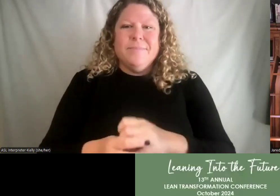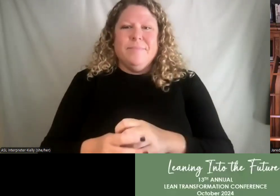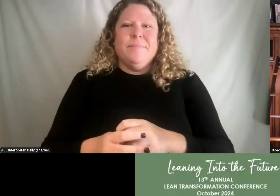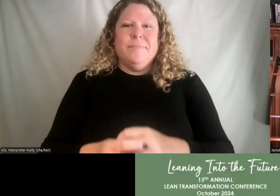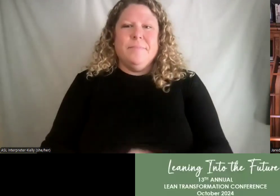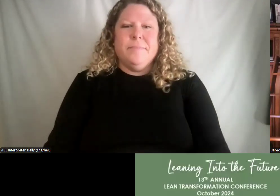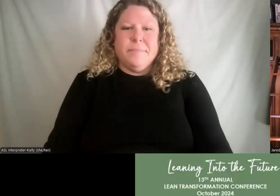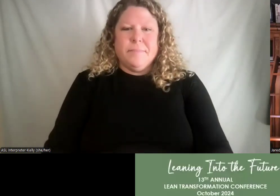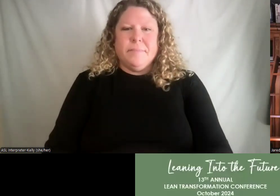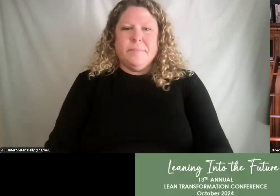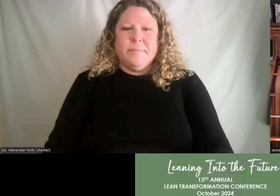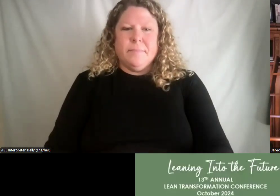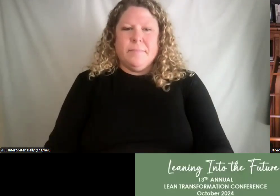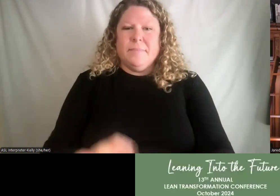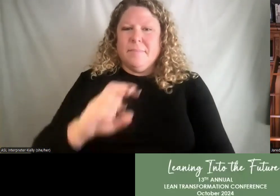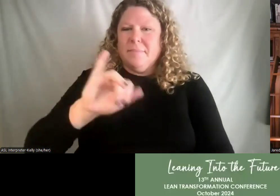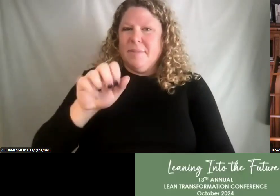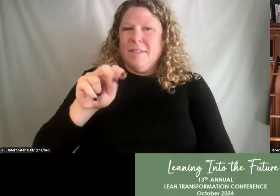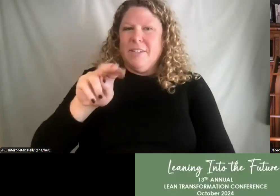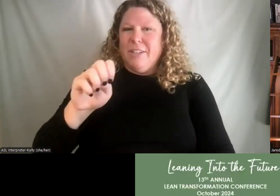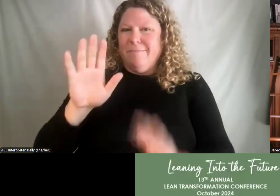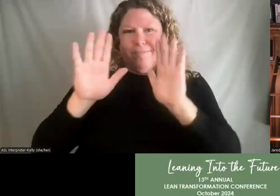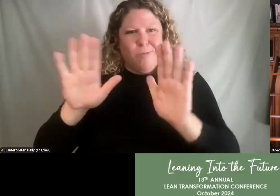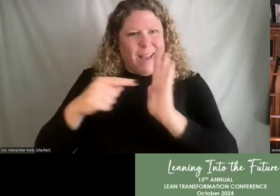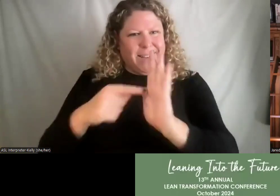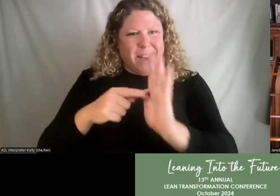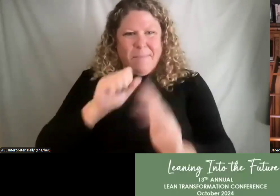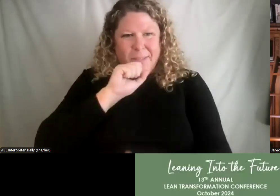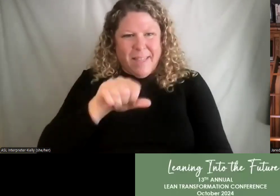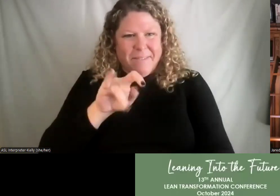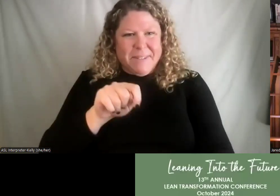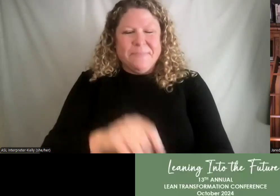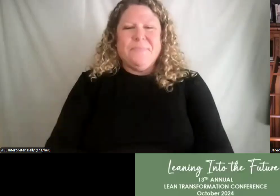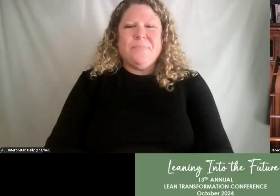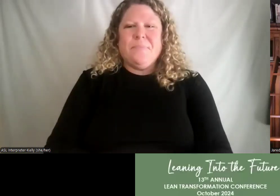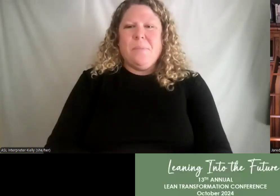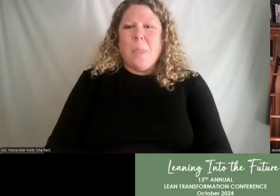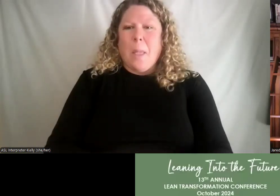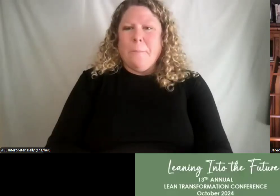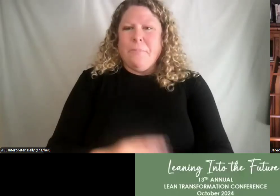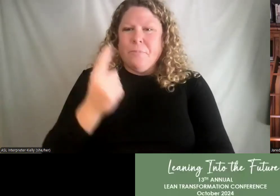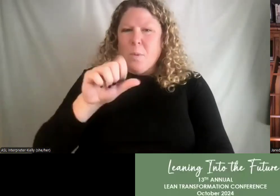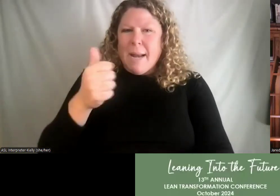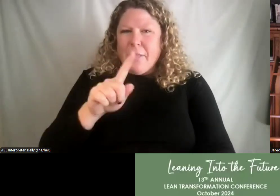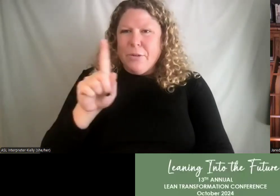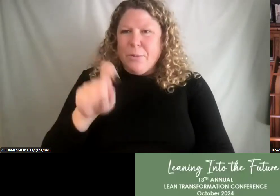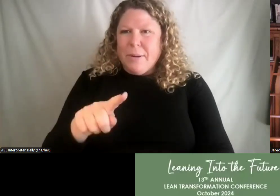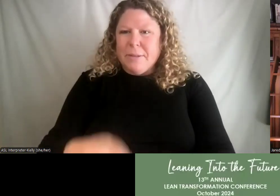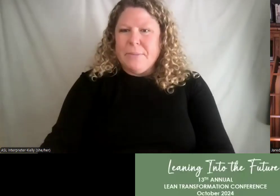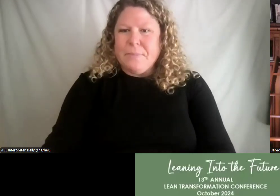do. Great example. Love it. We have one other question I really want to get to.